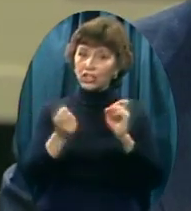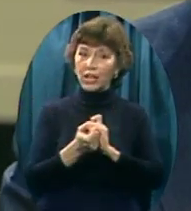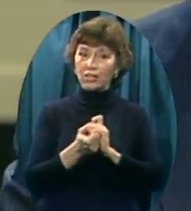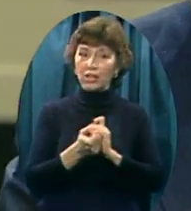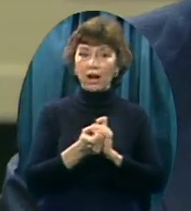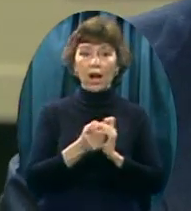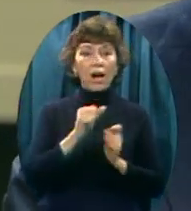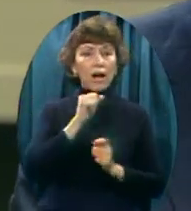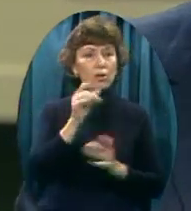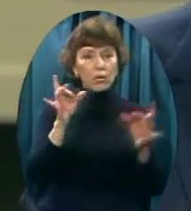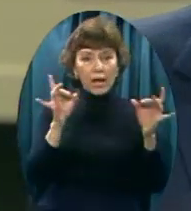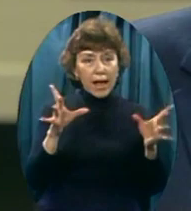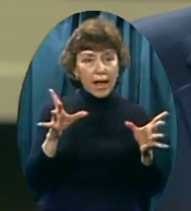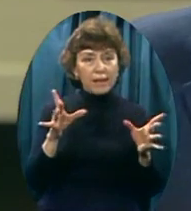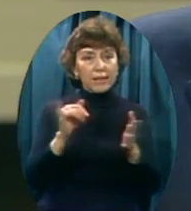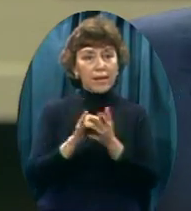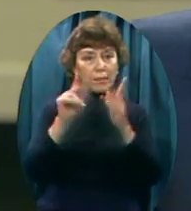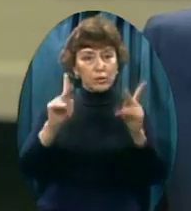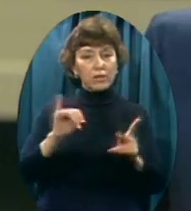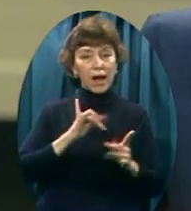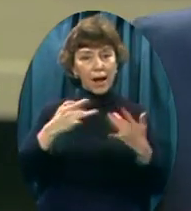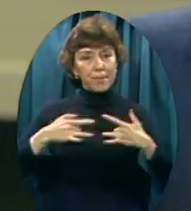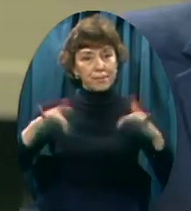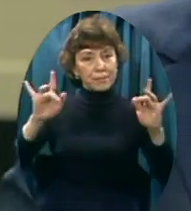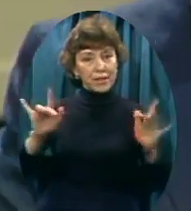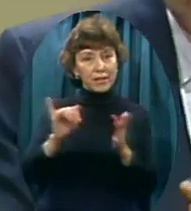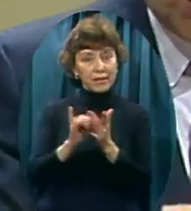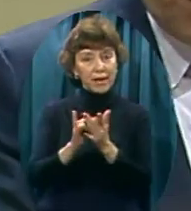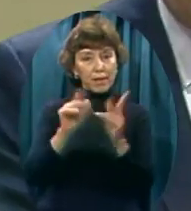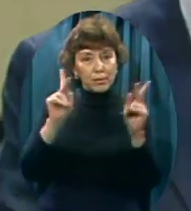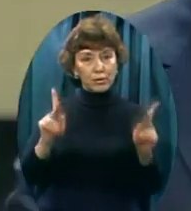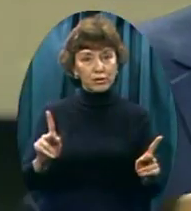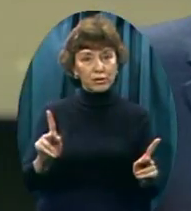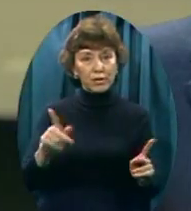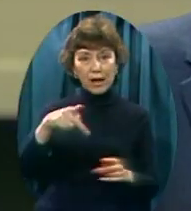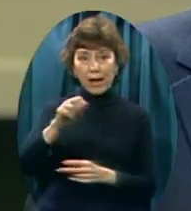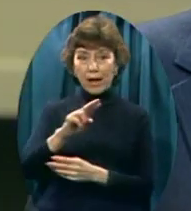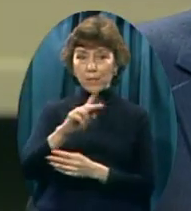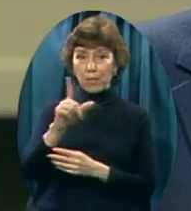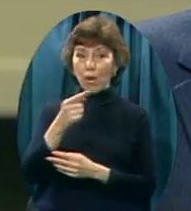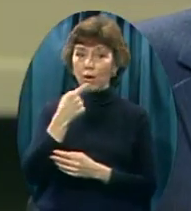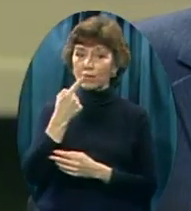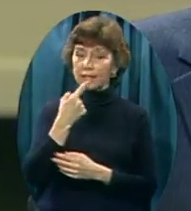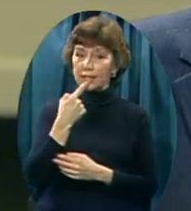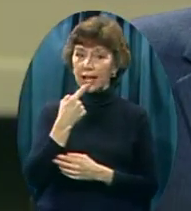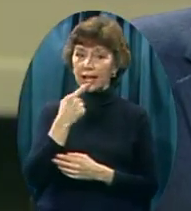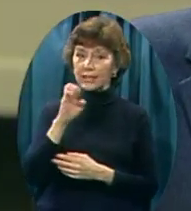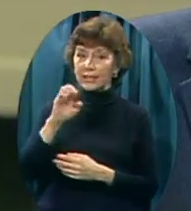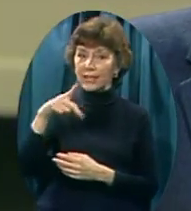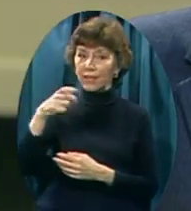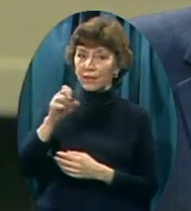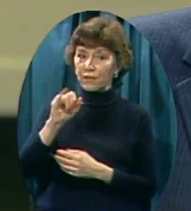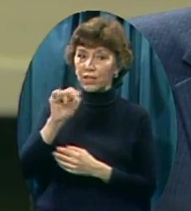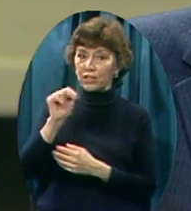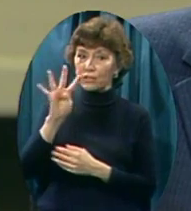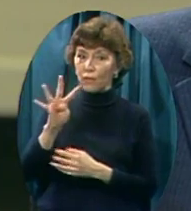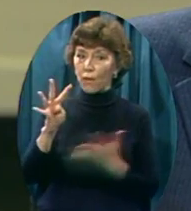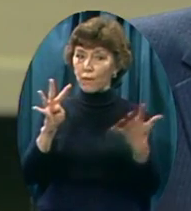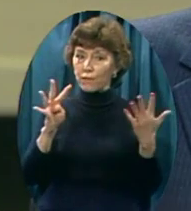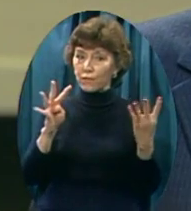pity him And so on Paul admonishes us In Ephesians 4 15 Speak the truth